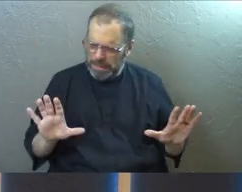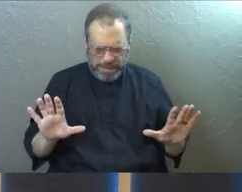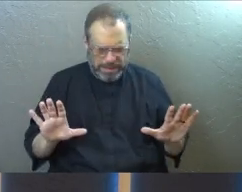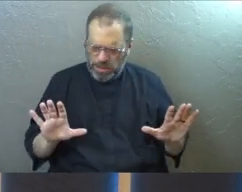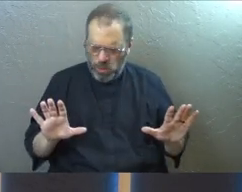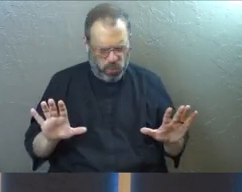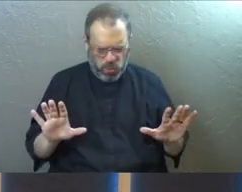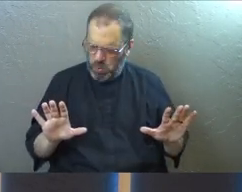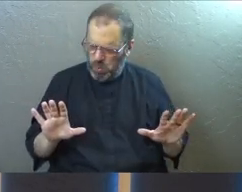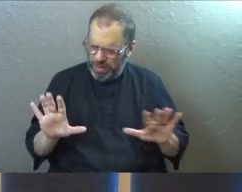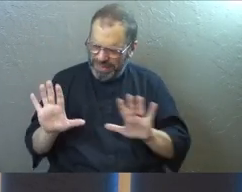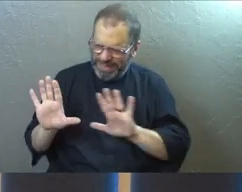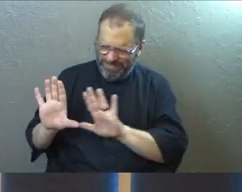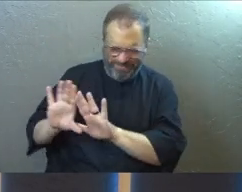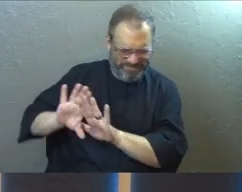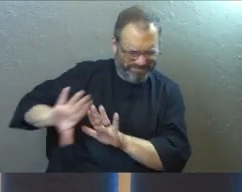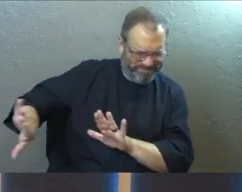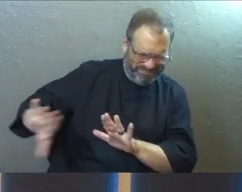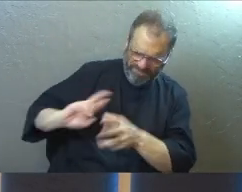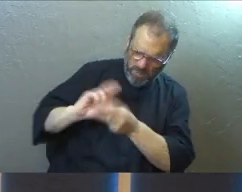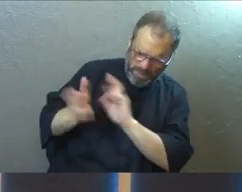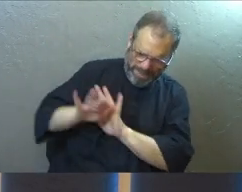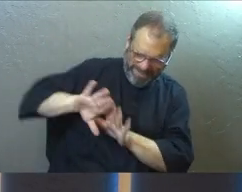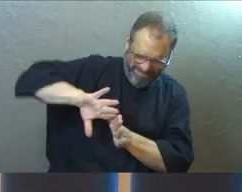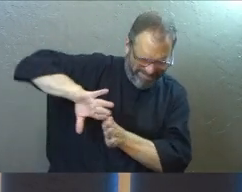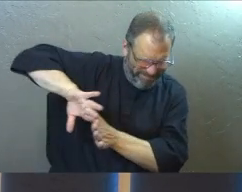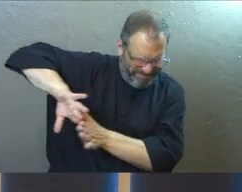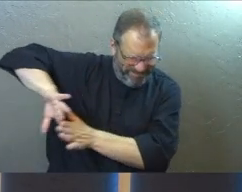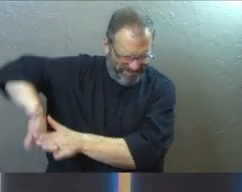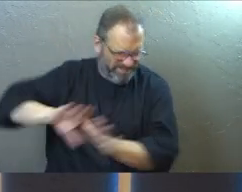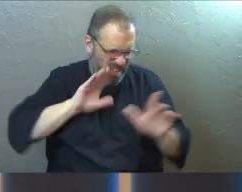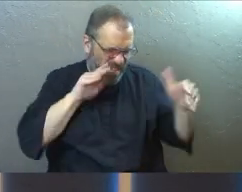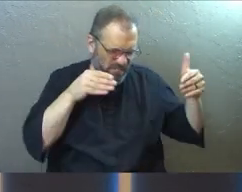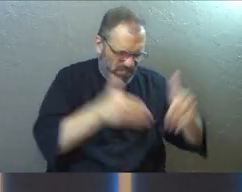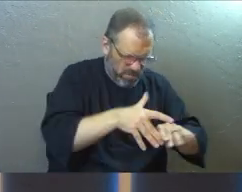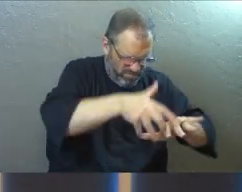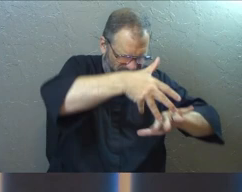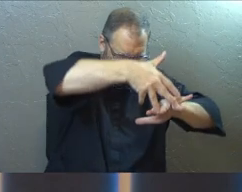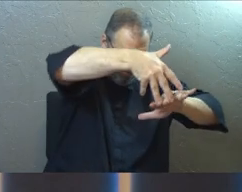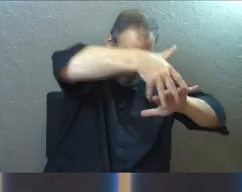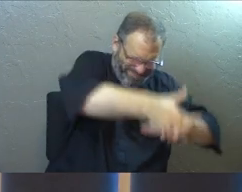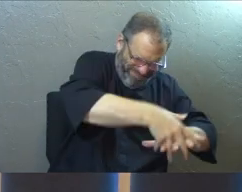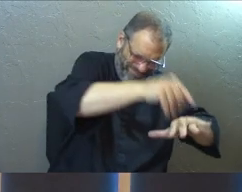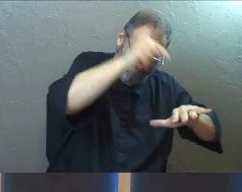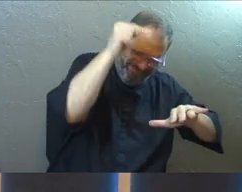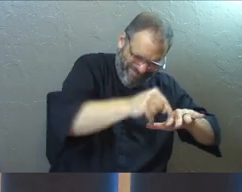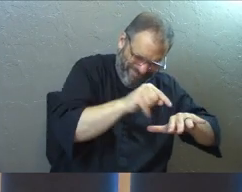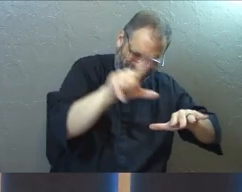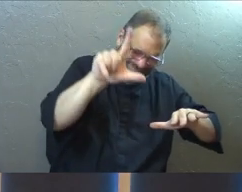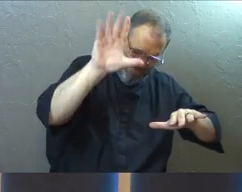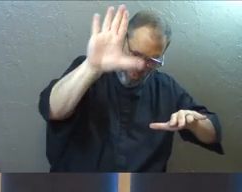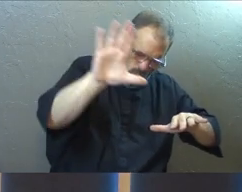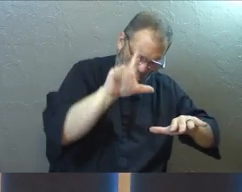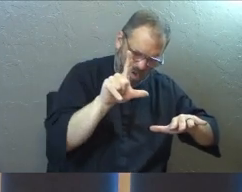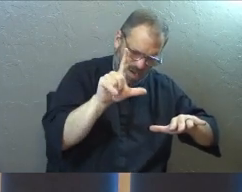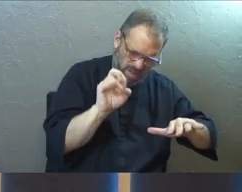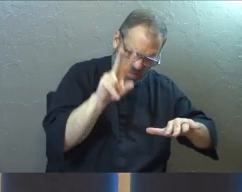to move away from that, God, repent from that, turn from that, and plant ourselves rooted in your love.